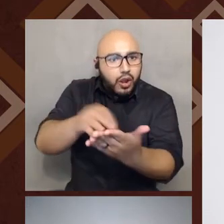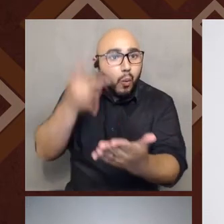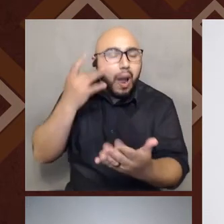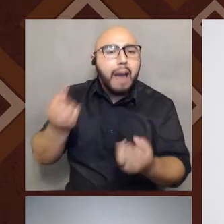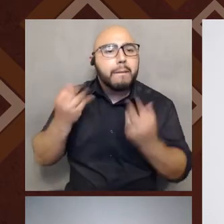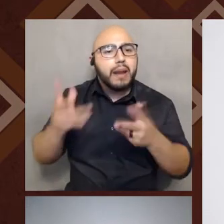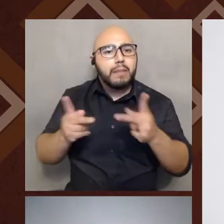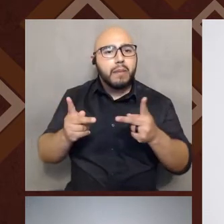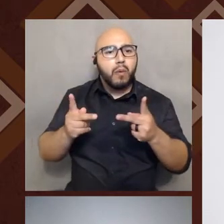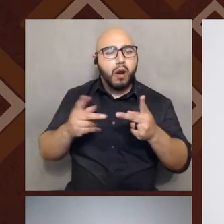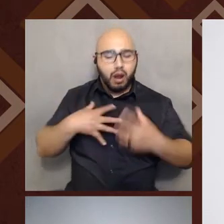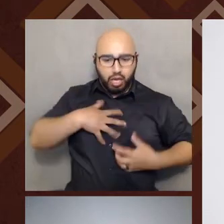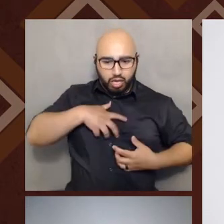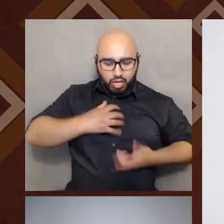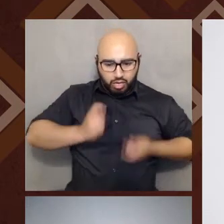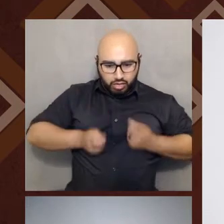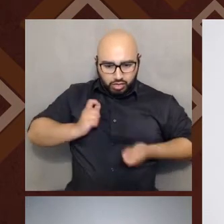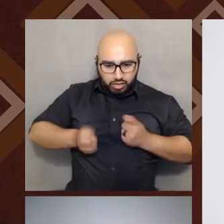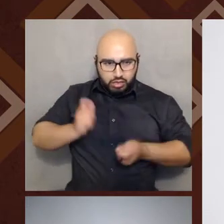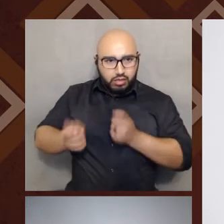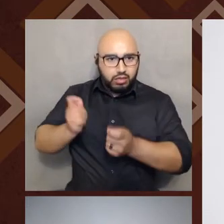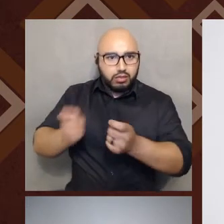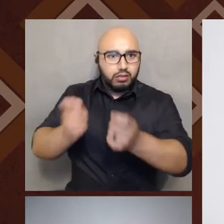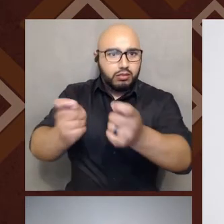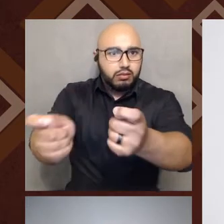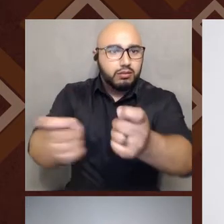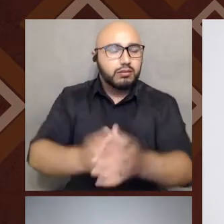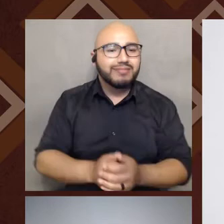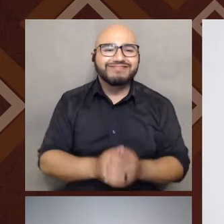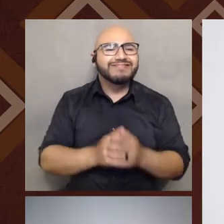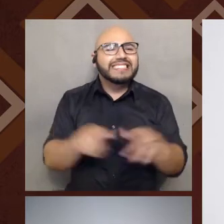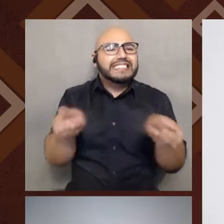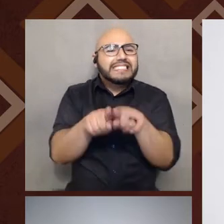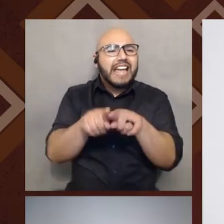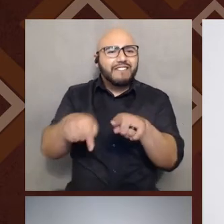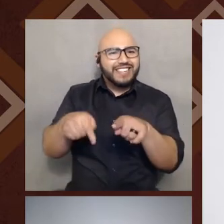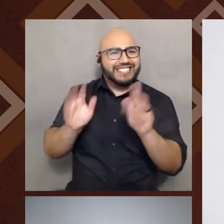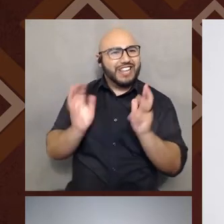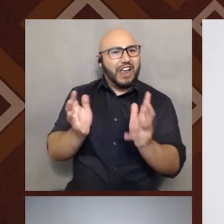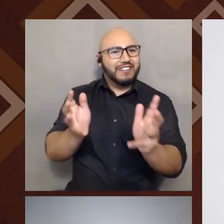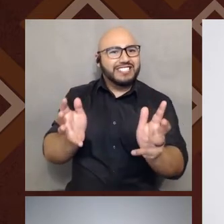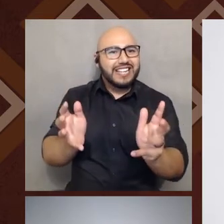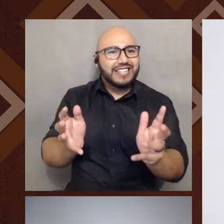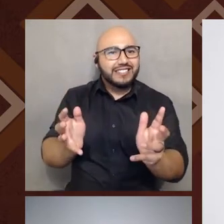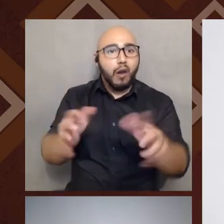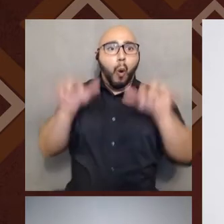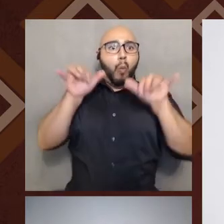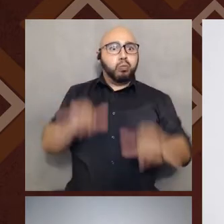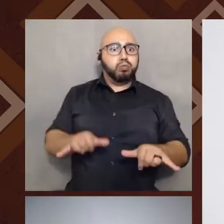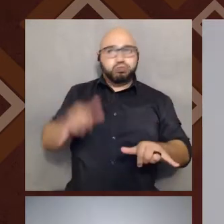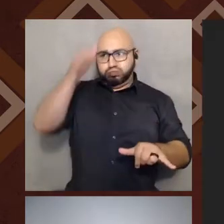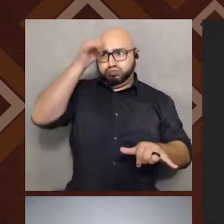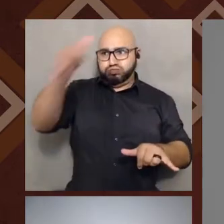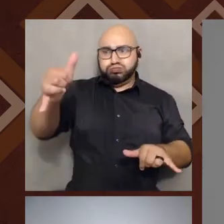developing over time. Um, and that's the same for this whole conversation about Chicanx communities.